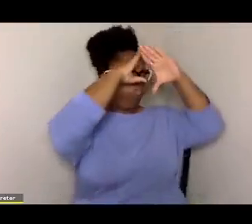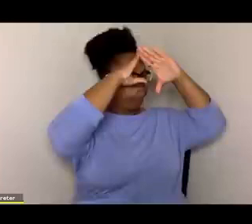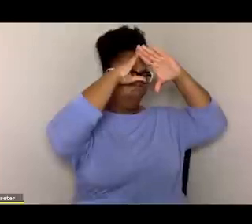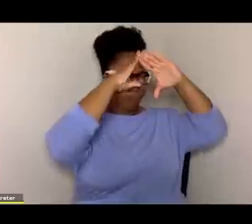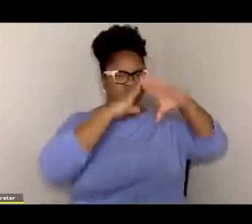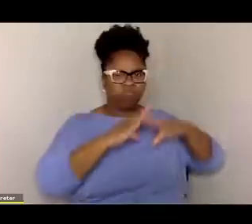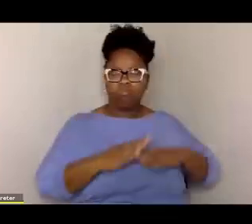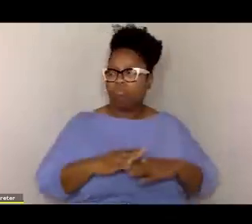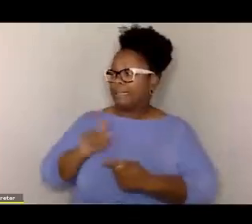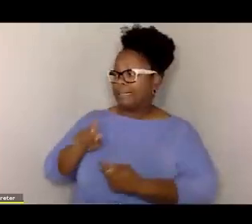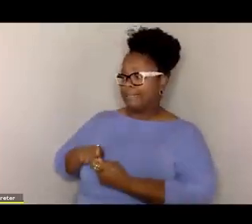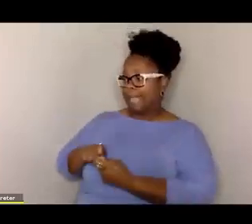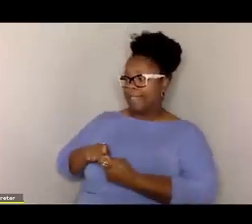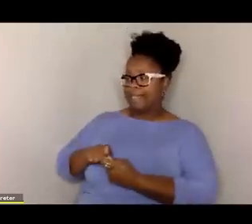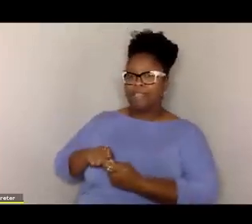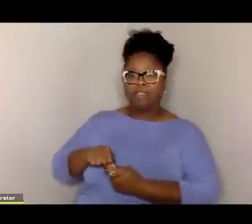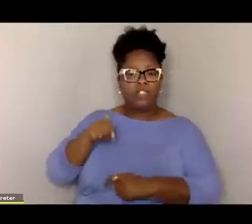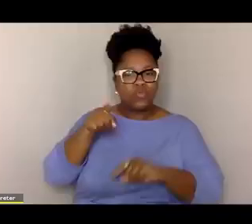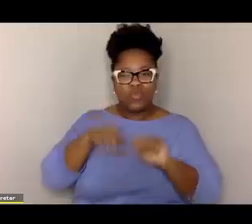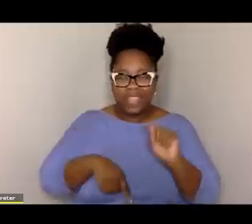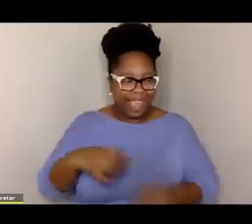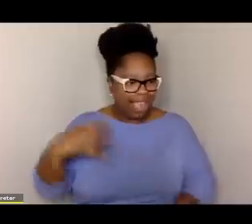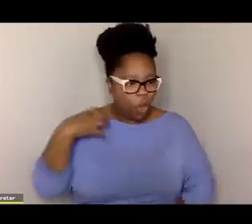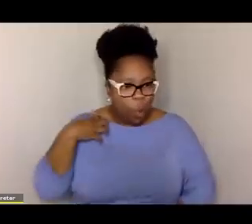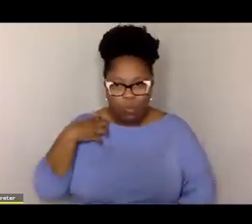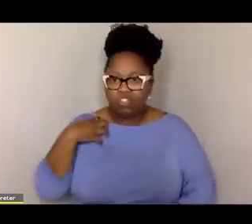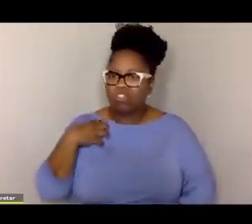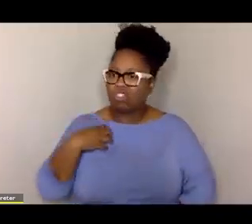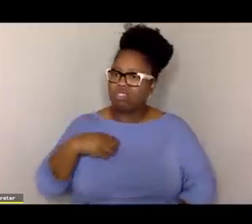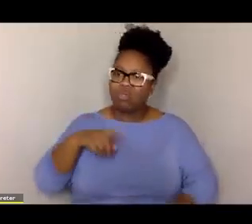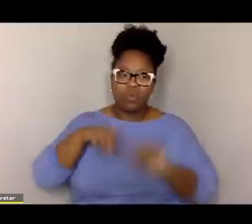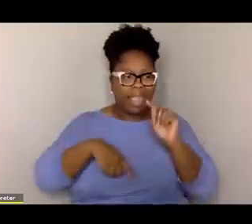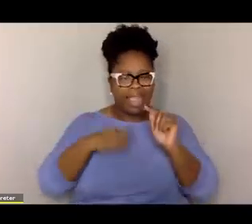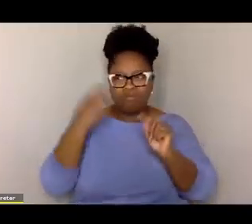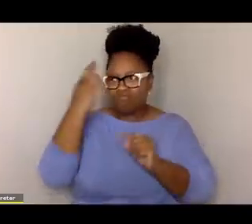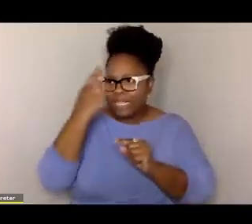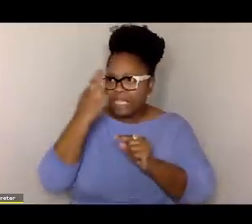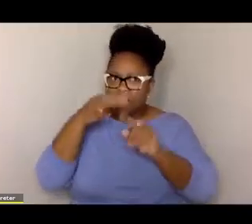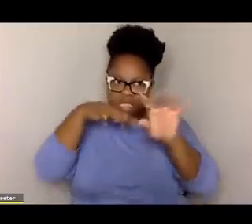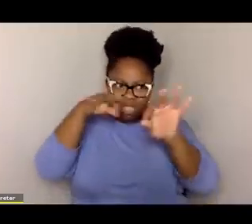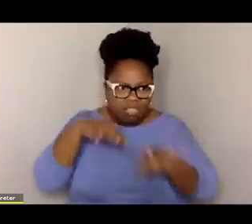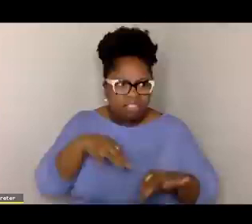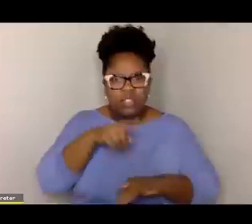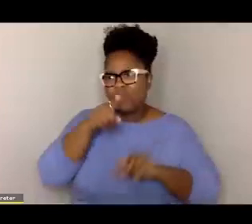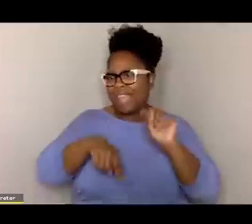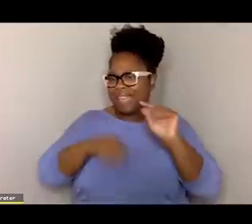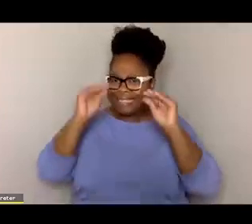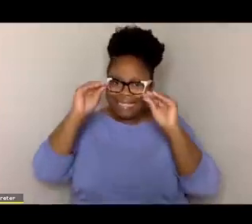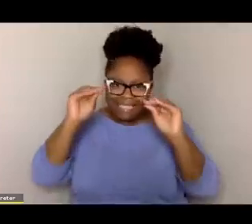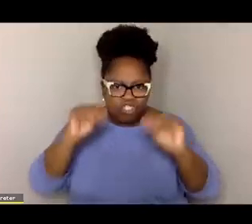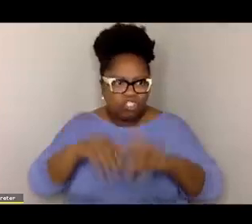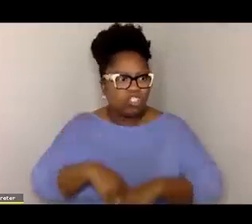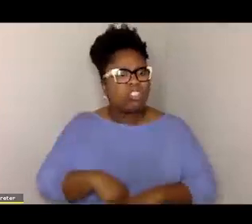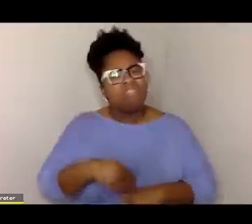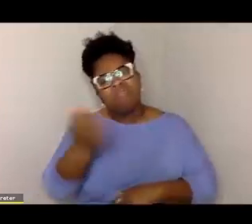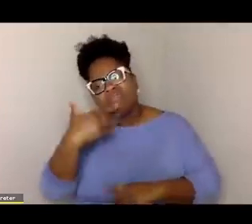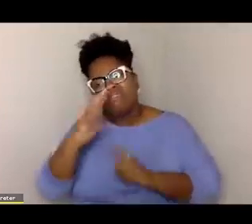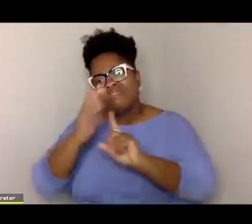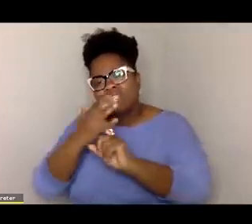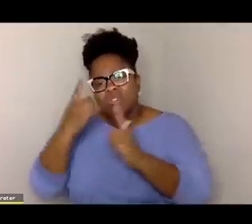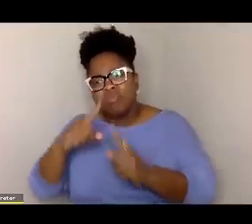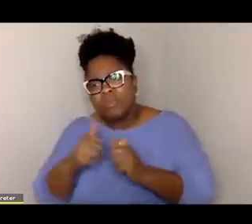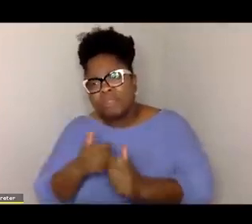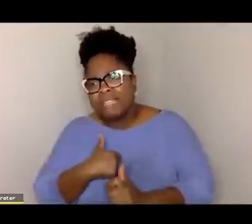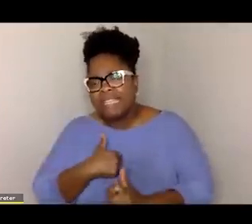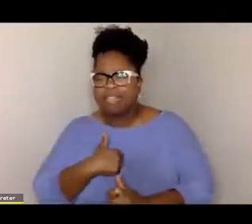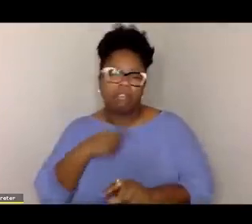won't let it. So you're saying you can't coach, you can't reason, you can't teach, you can't get